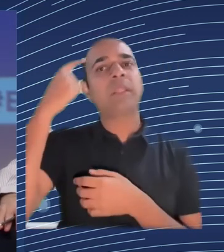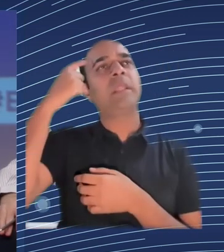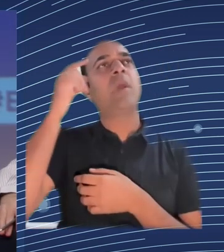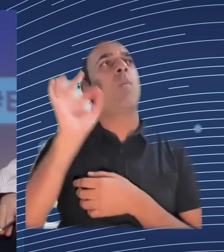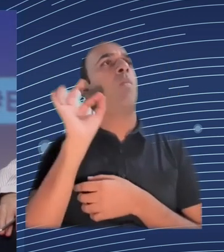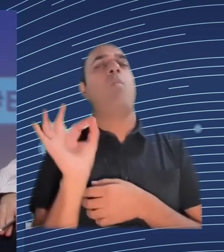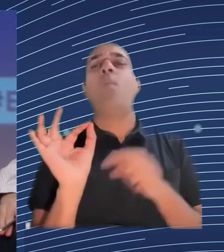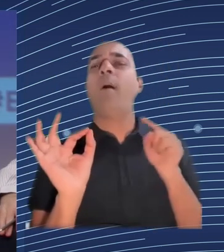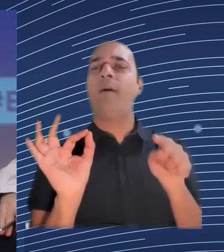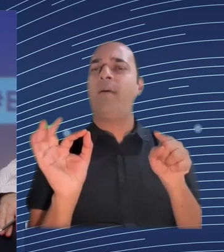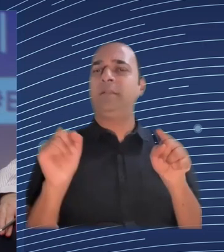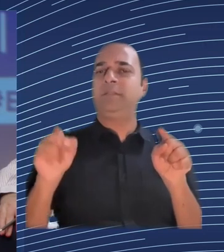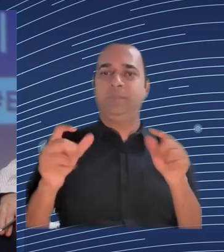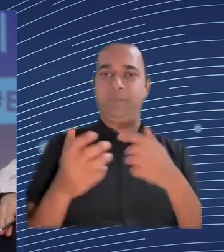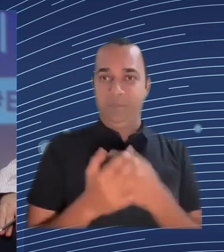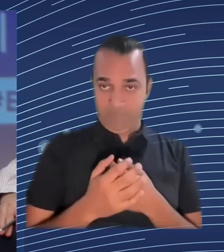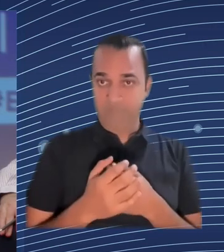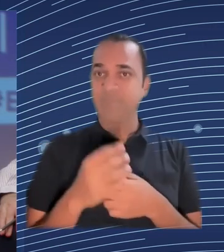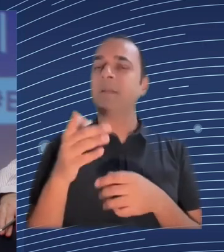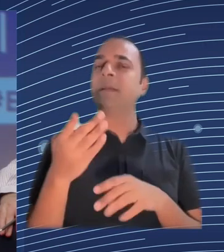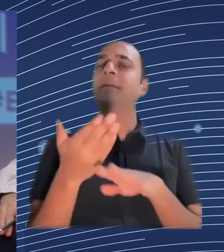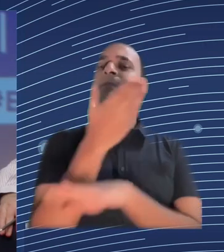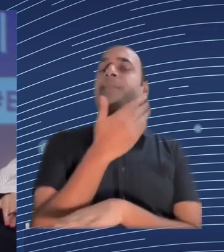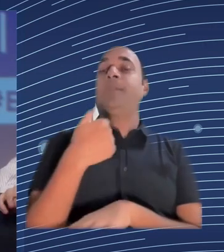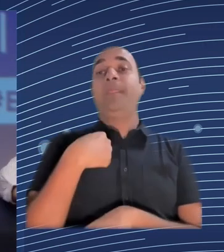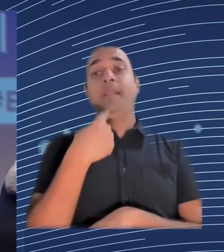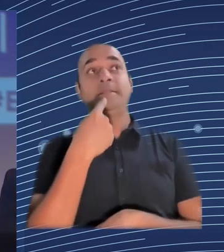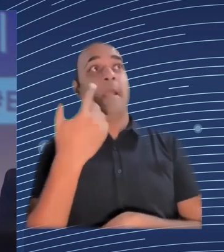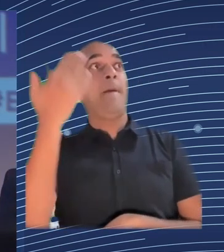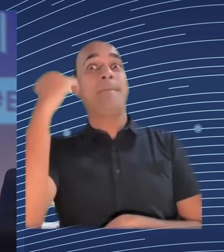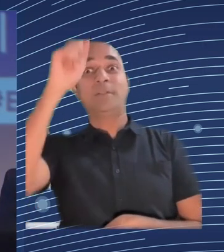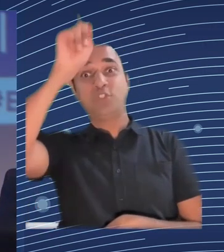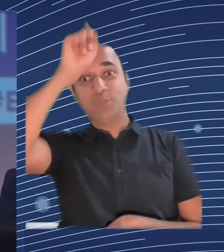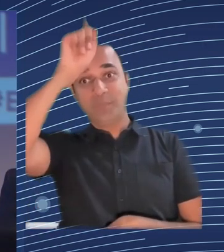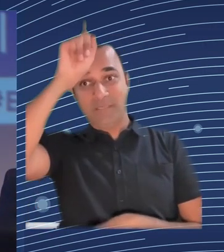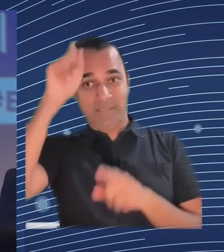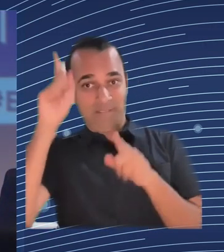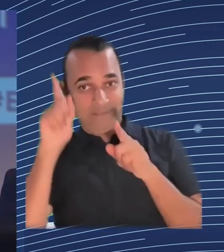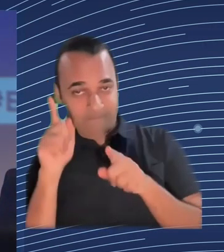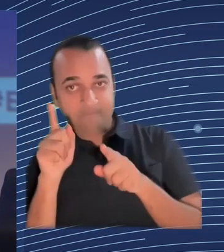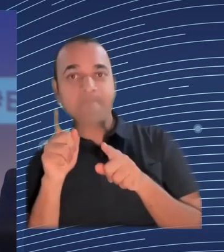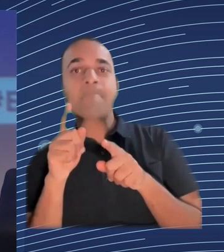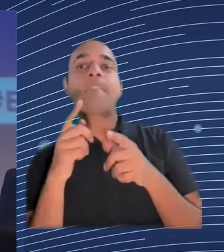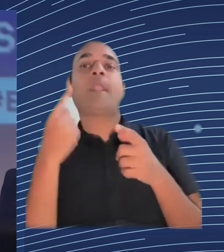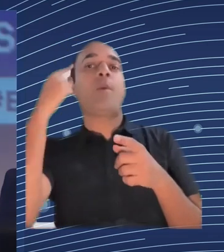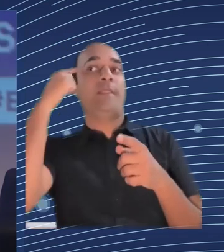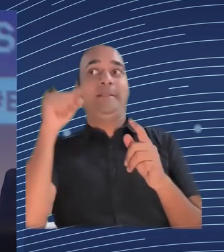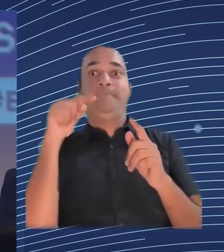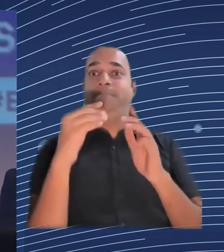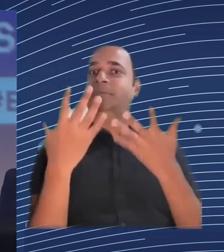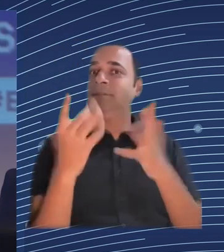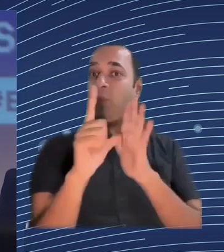of Labor meanwhile there had been developed twelve key points for illegal regulation and